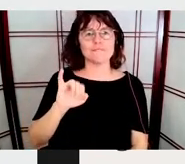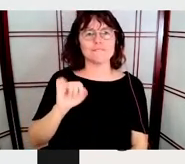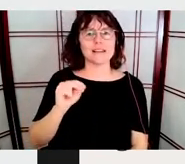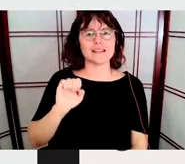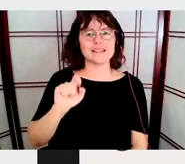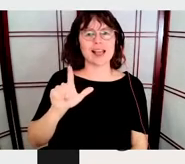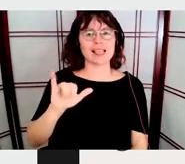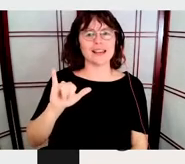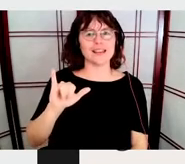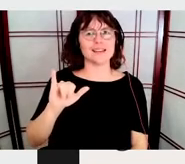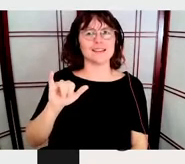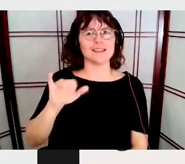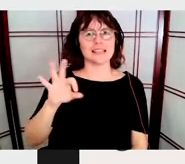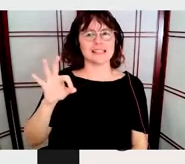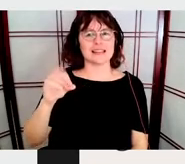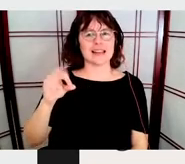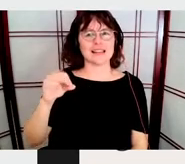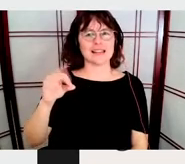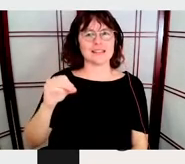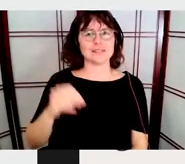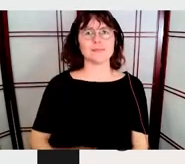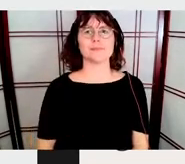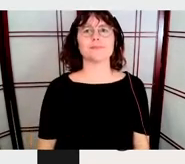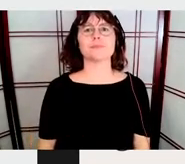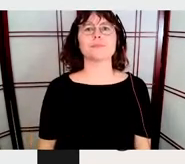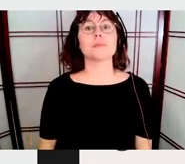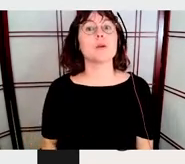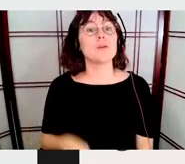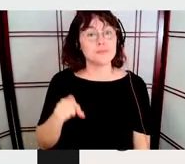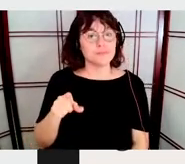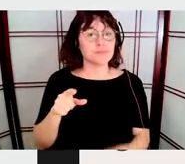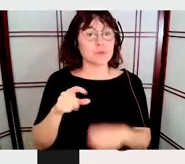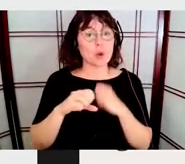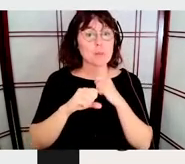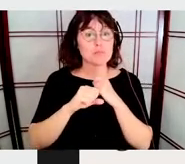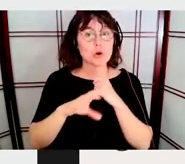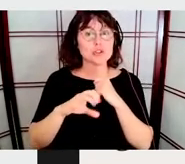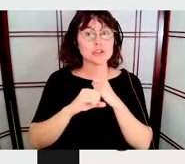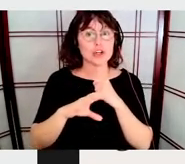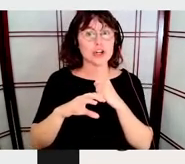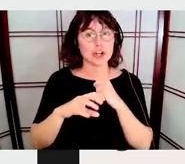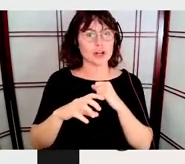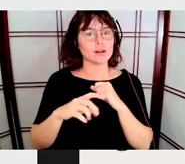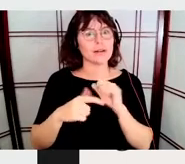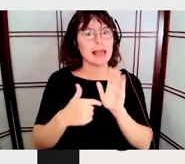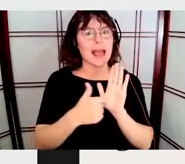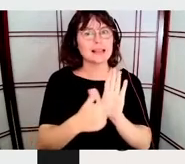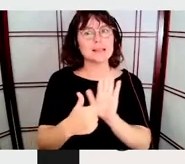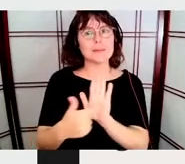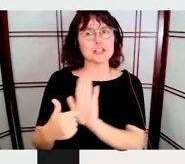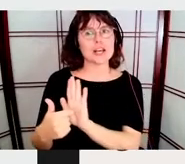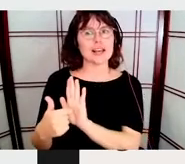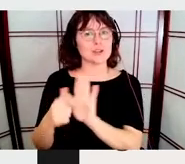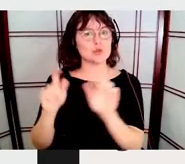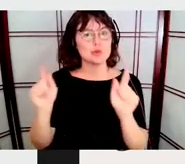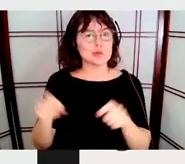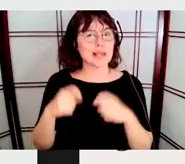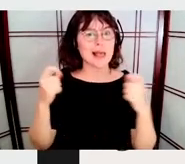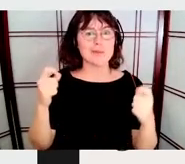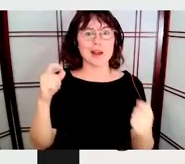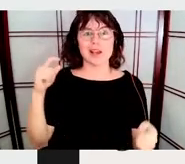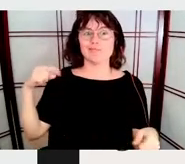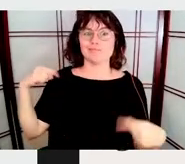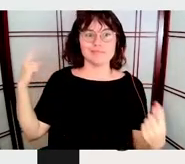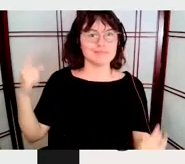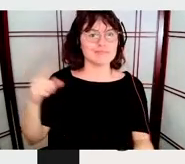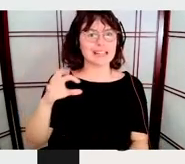years of Massimo's influence. It aims to create a reflection on the relevance of his legacy. It is an invitation to think about